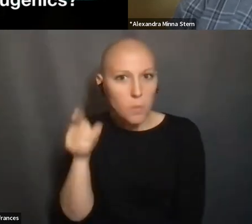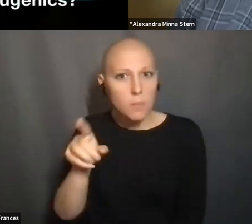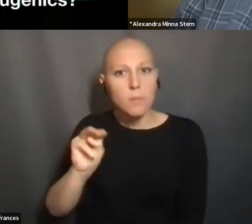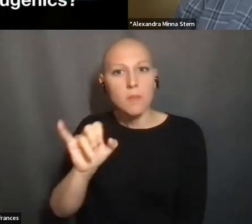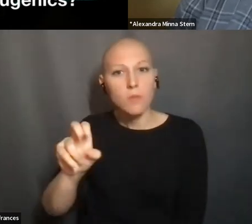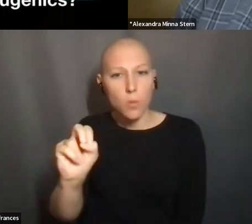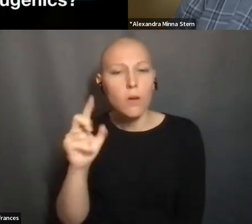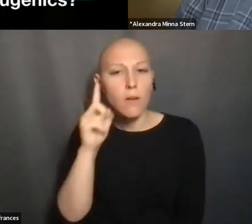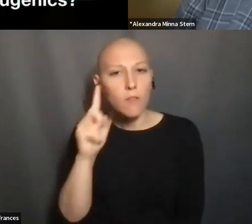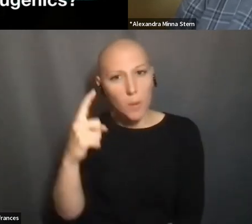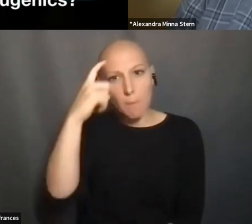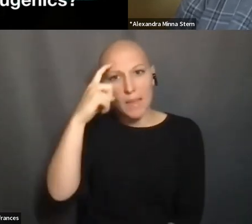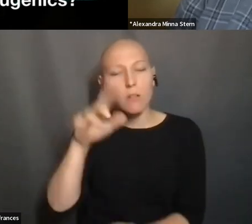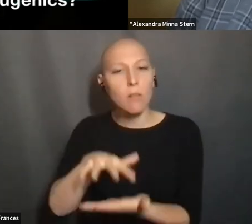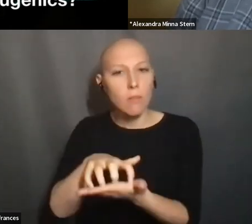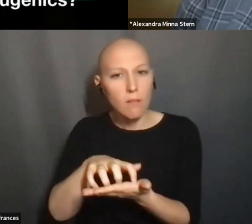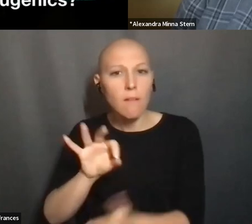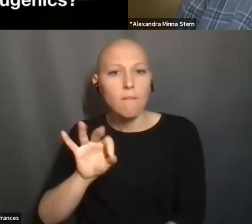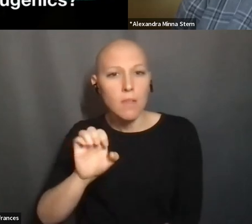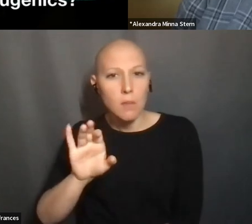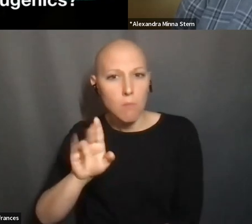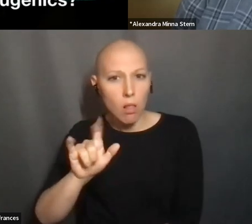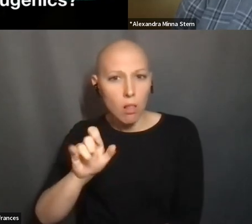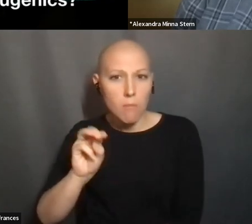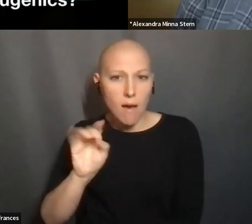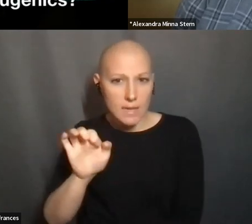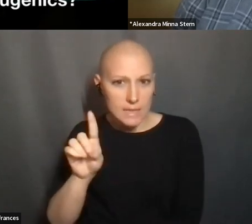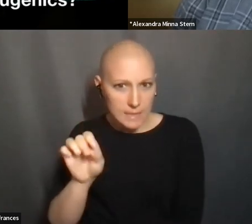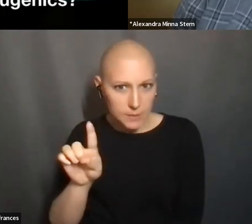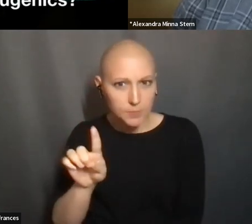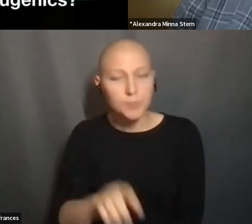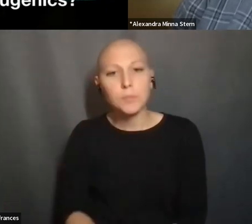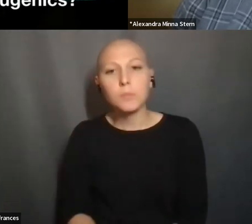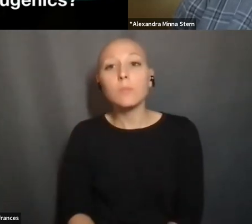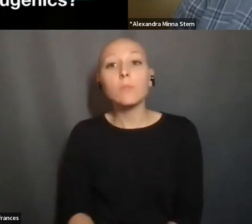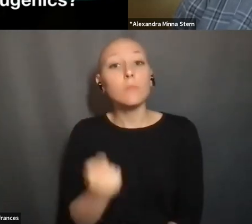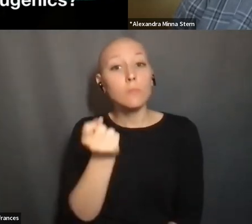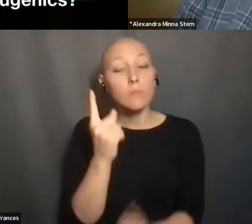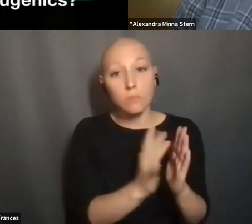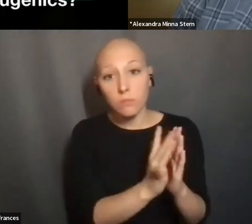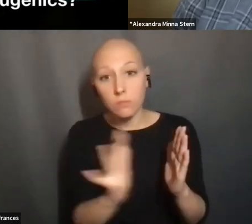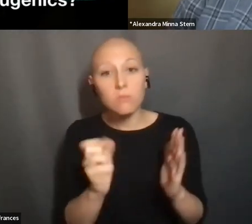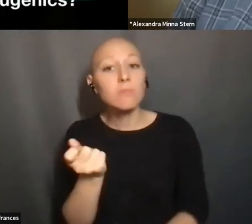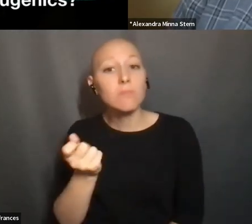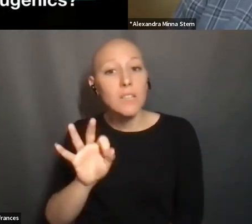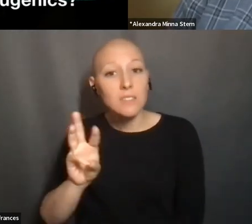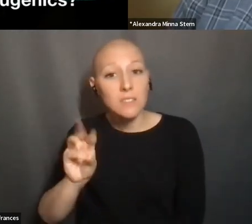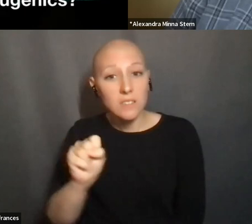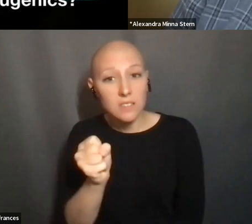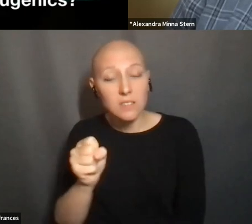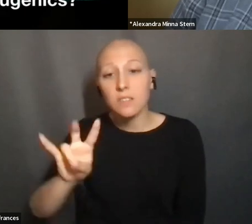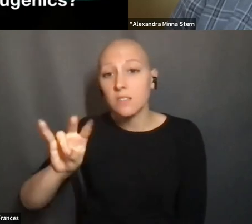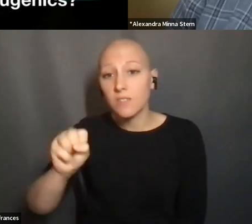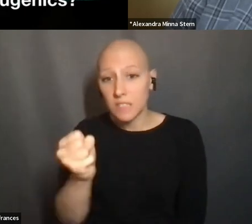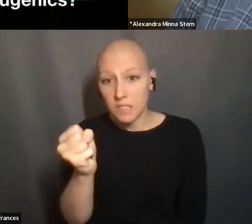CONTINUING ON AND KIND OF TRACING THIS HISTORY, WE DO SEE A DRAMATIC CHANGE IN THE 1960S AND 70S. AND THAT ALIGNS WITH THE